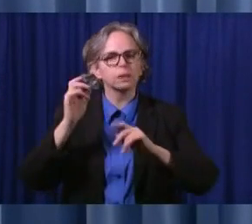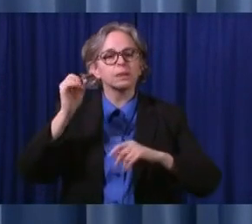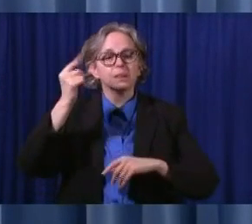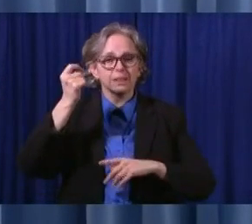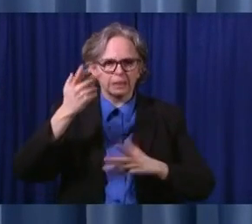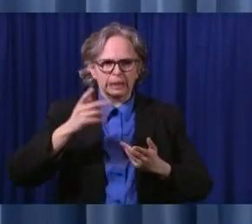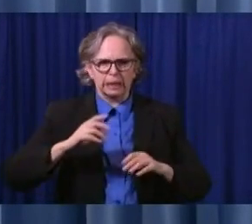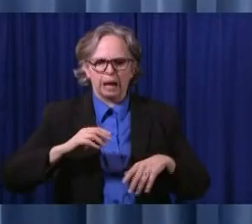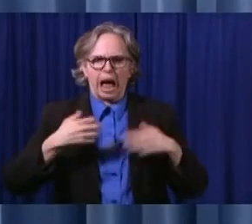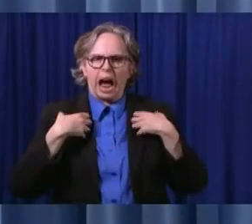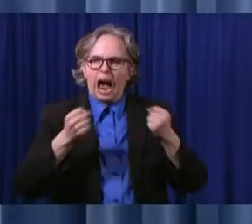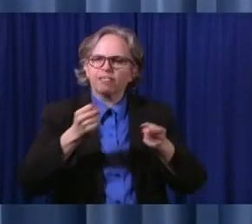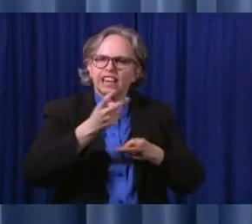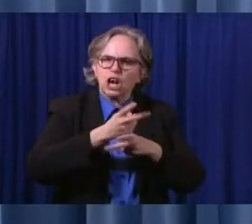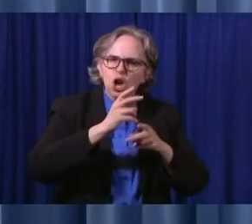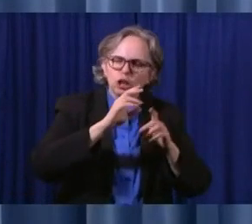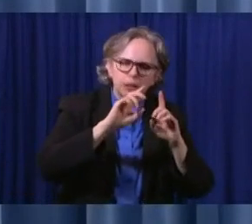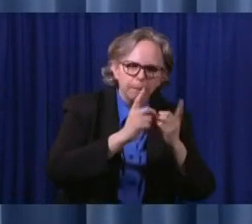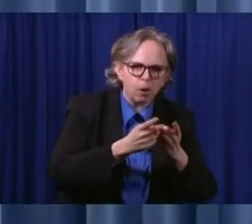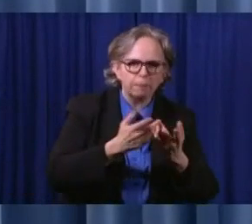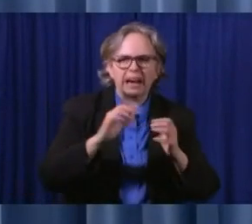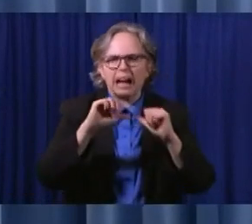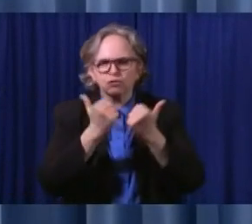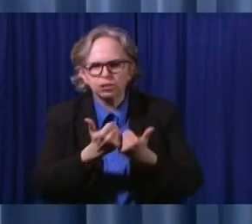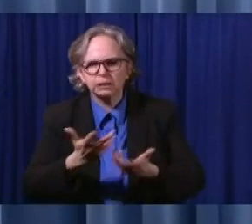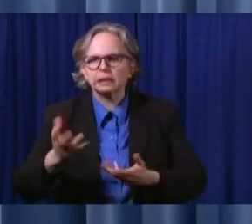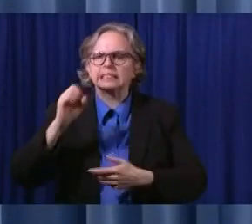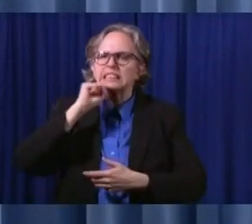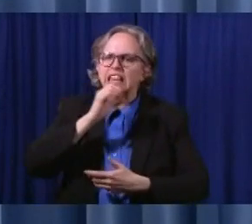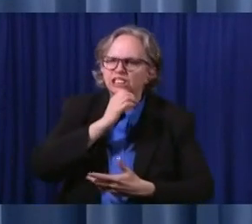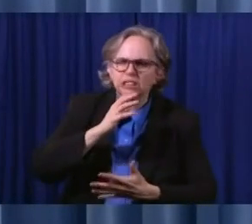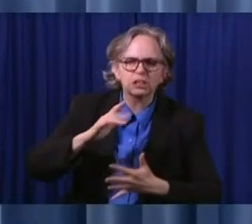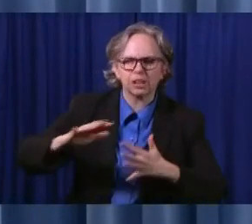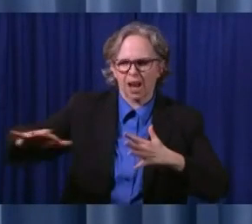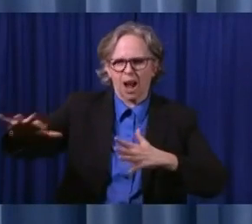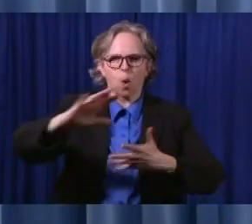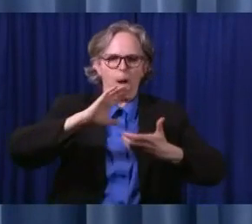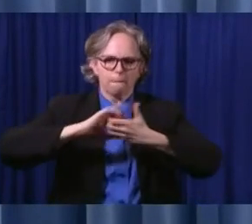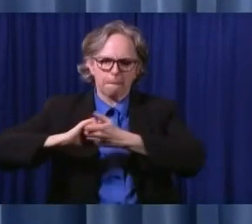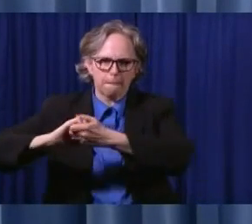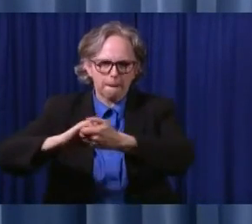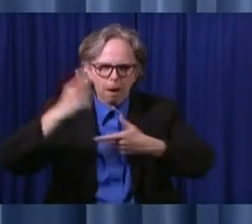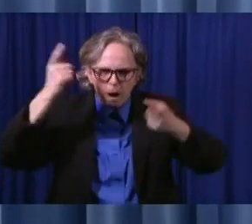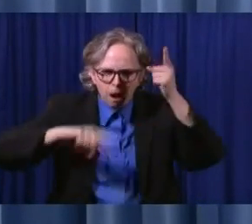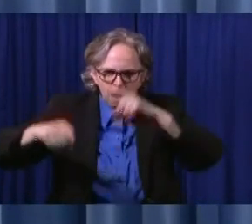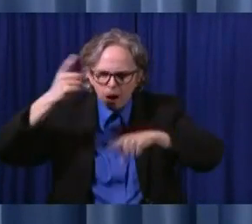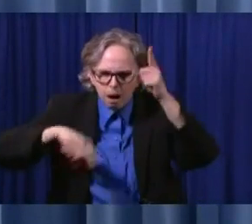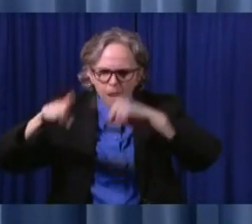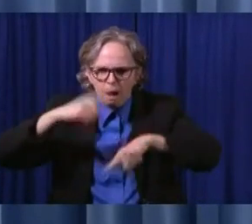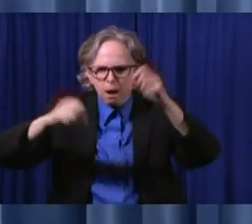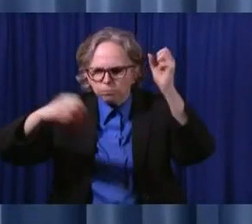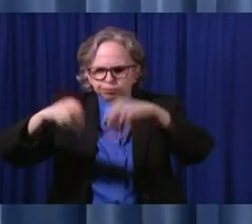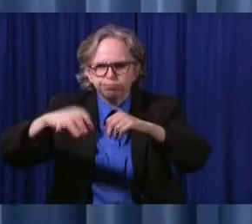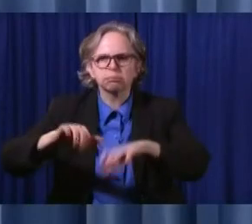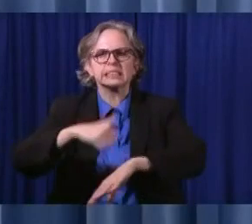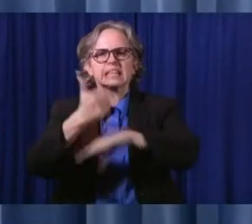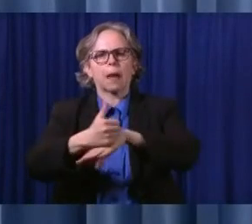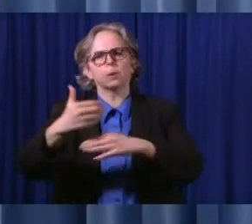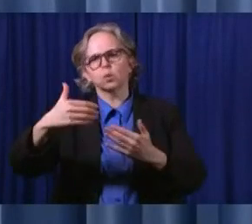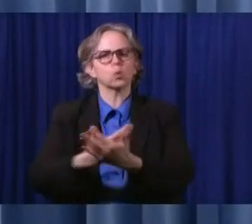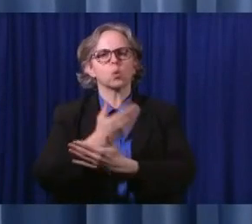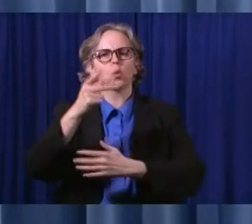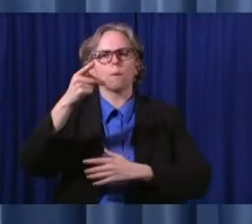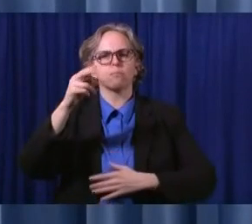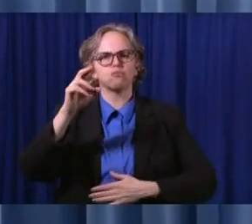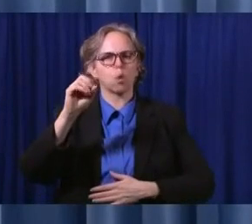Association, and the Ohio Medical Directors Association. We know that each facility is different, so we have allowed flexibility